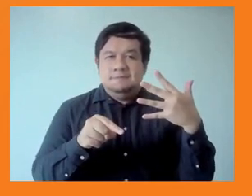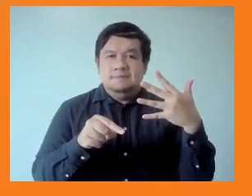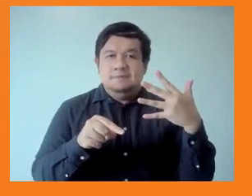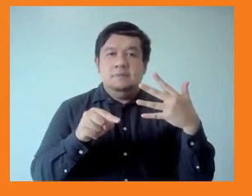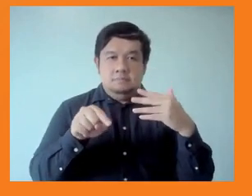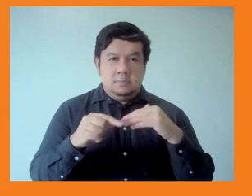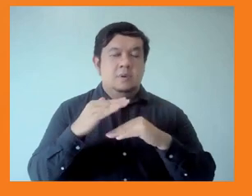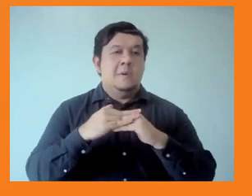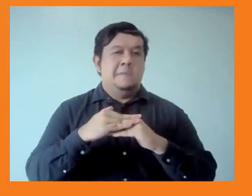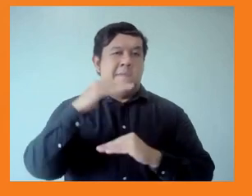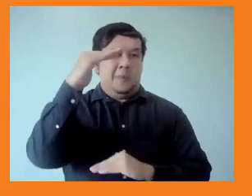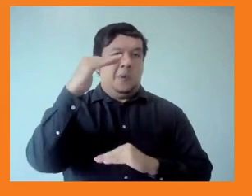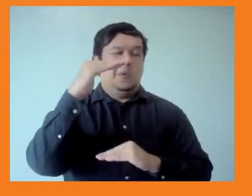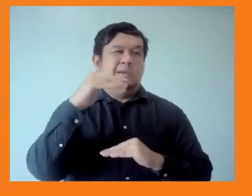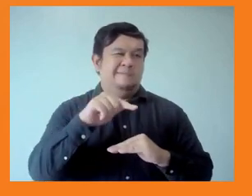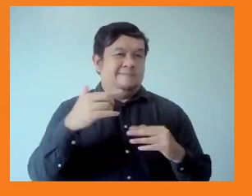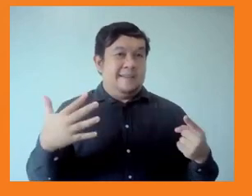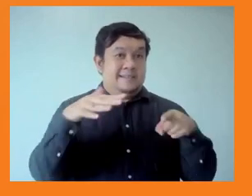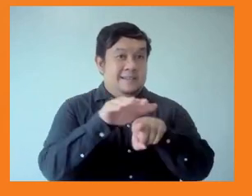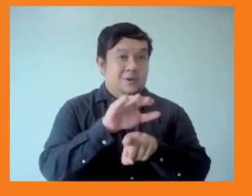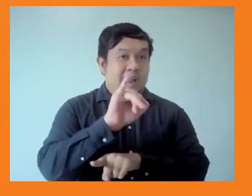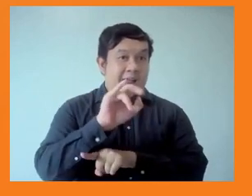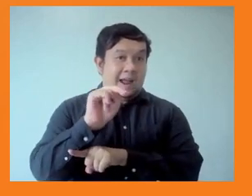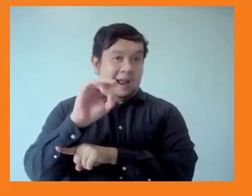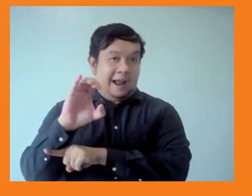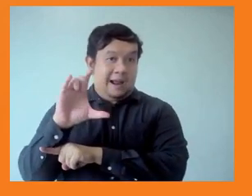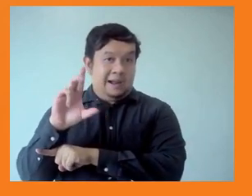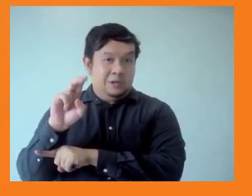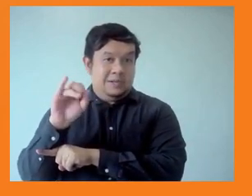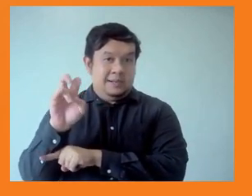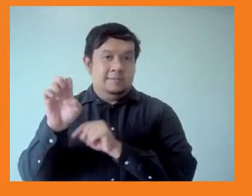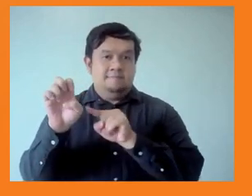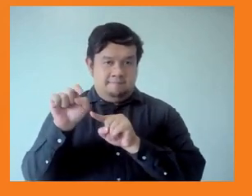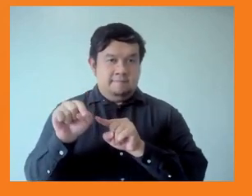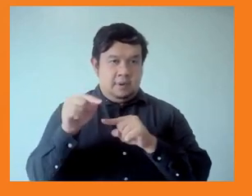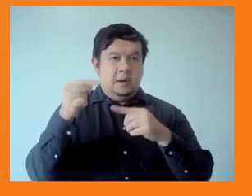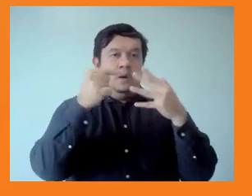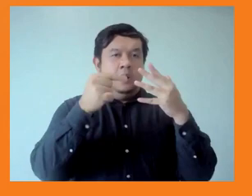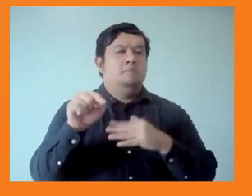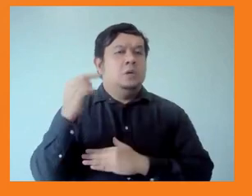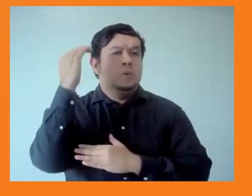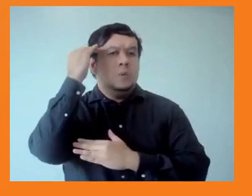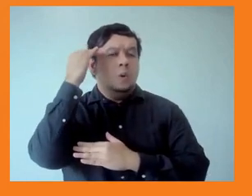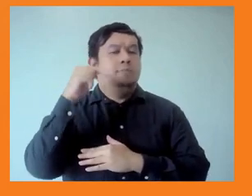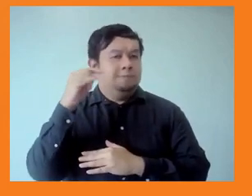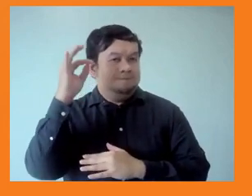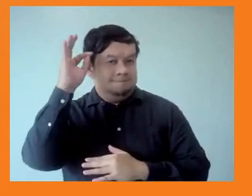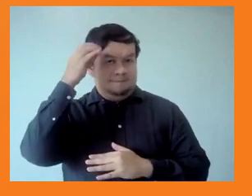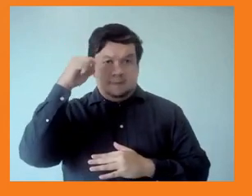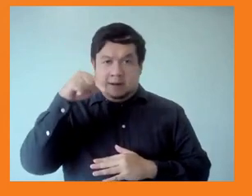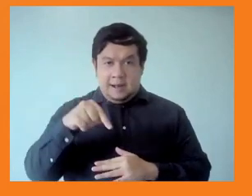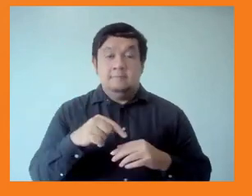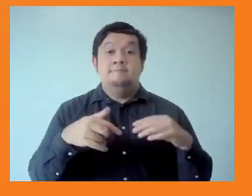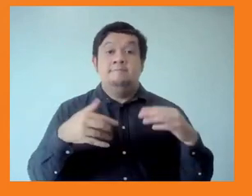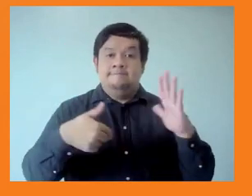take into account notions of well-being. I've talked about loss and damage, also talked